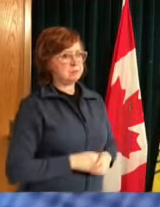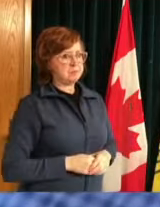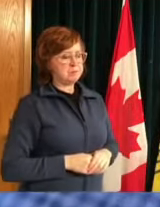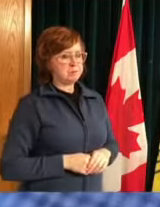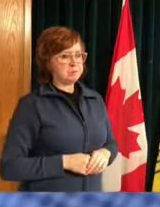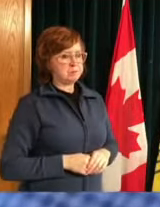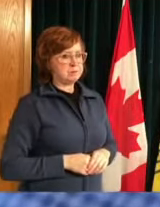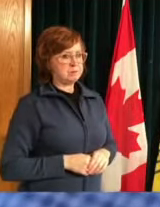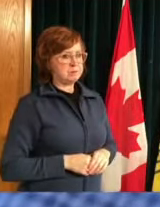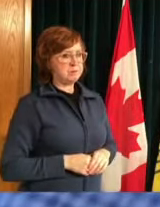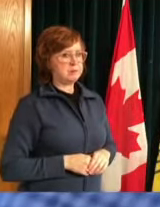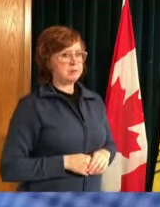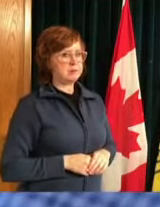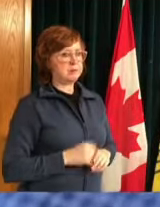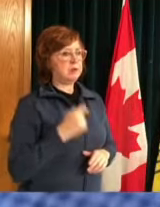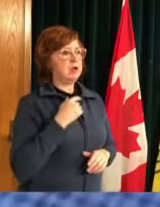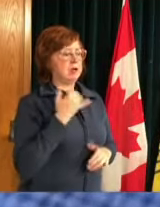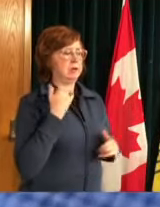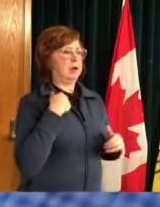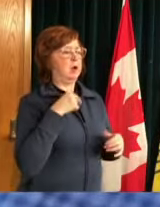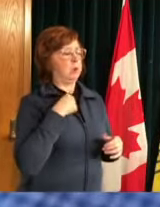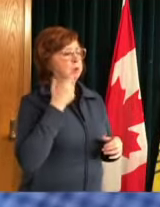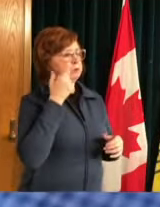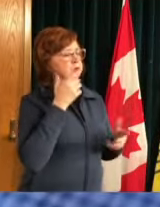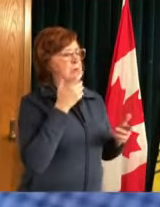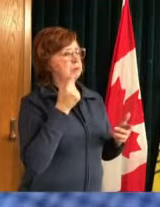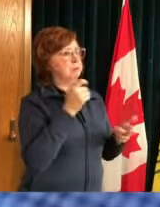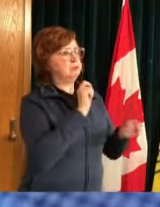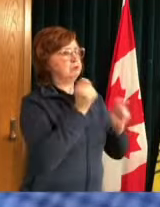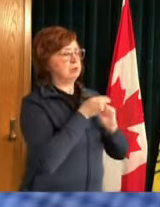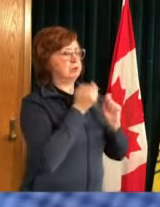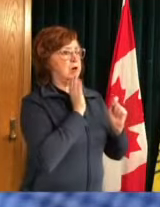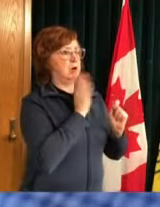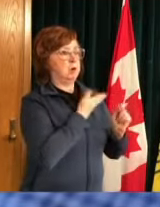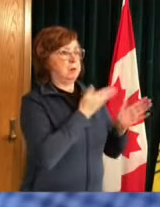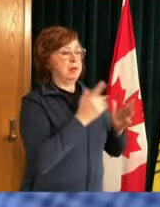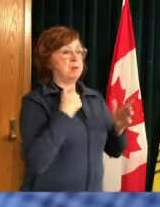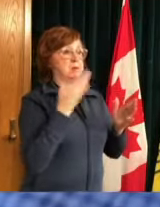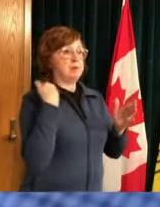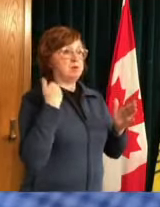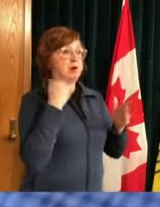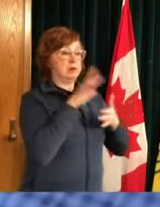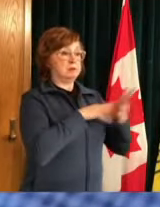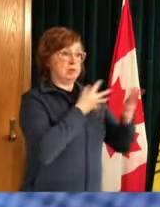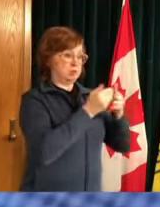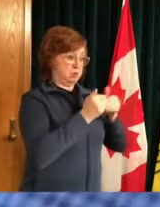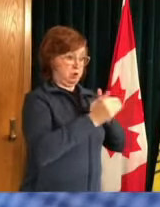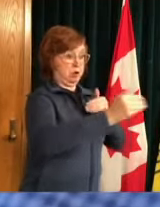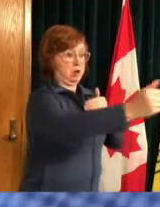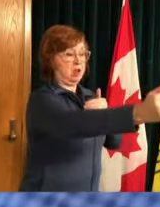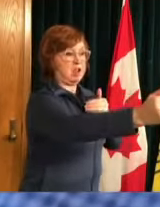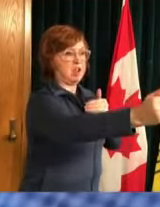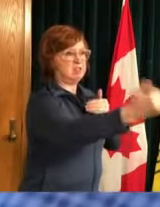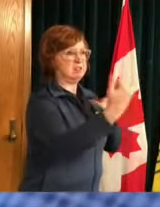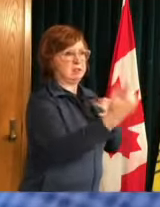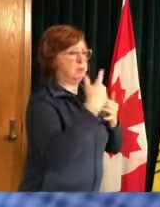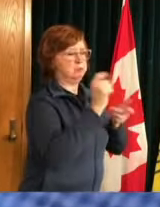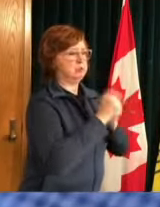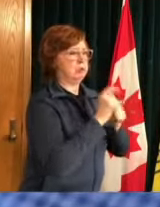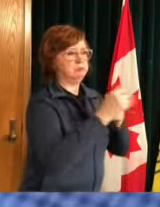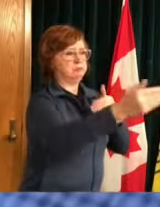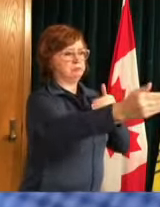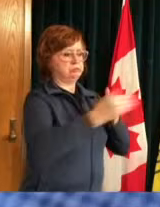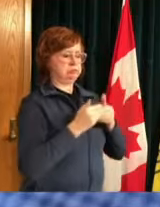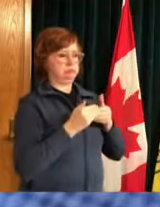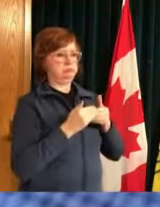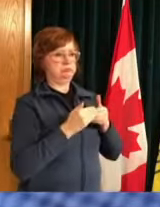be more um reactive to available supply for those individuals across the province um certainly we we don't want to cancel